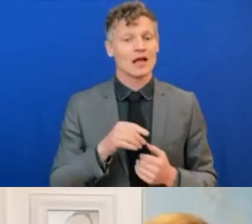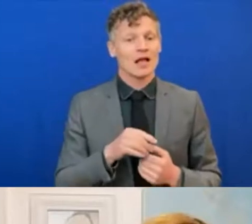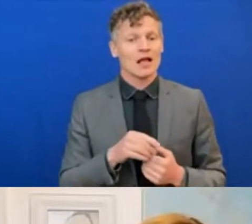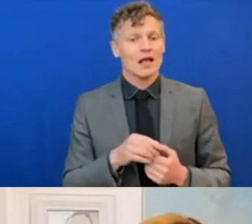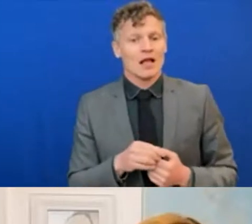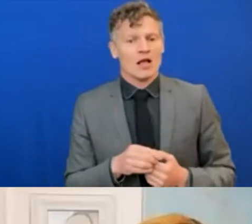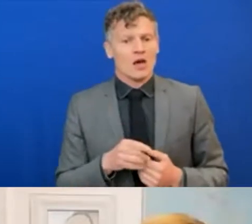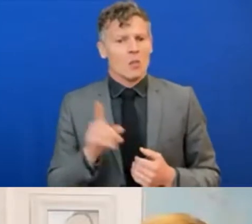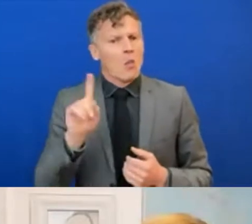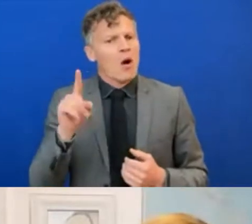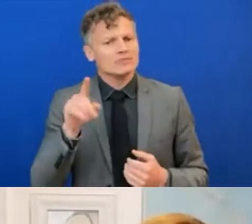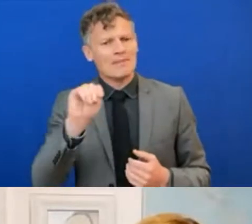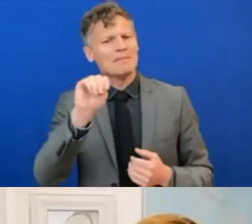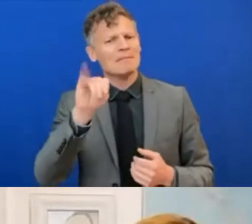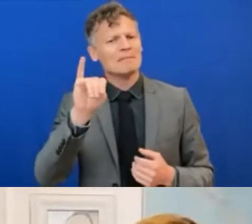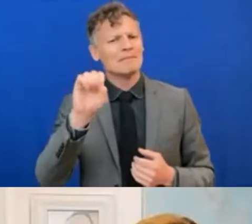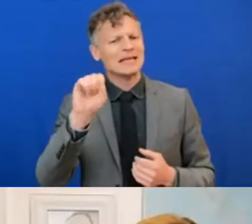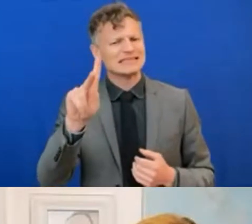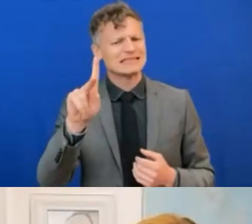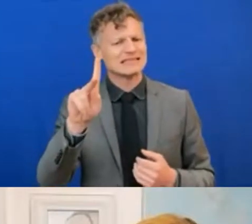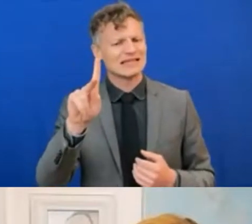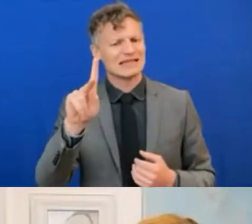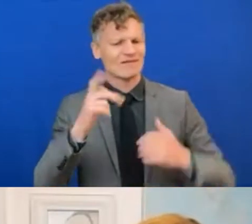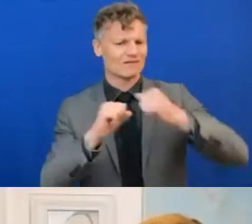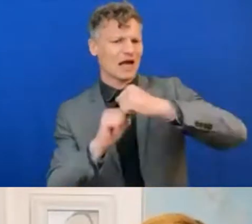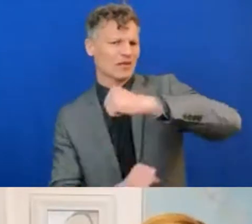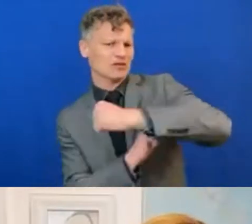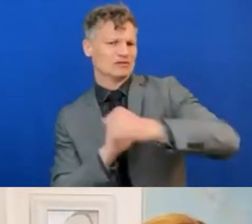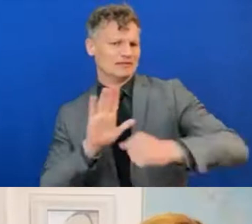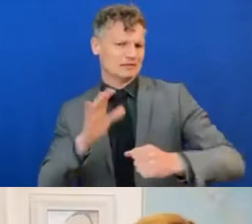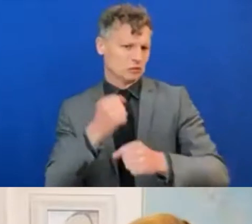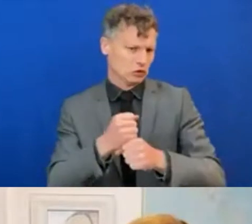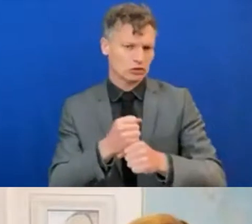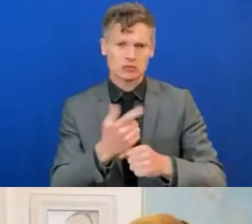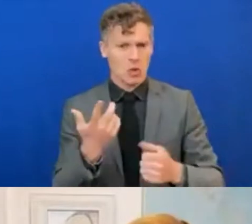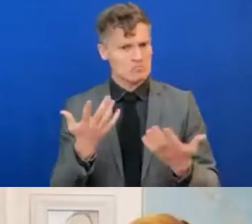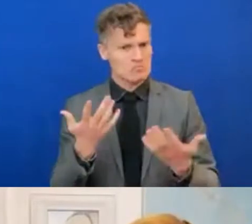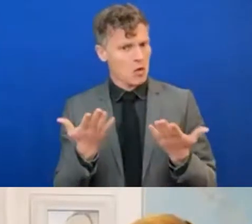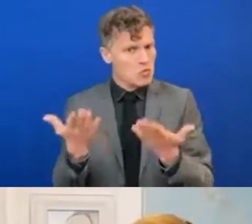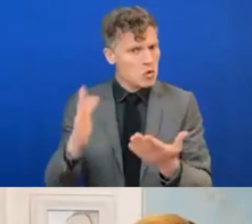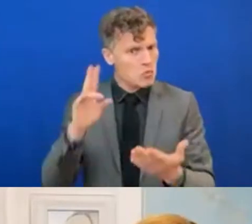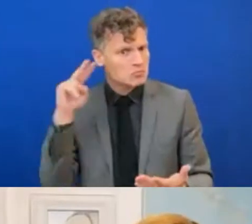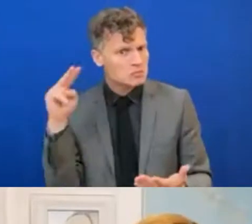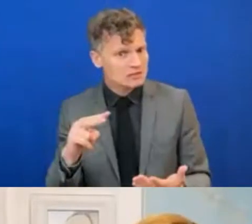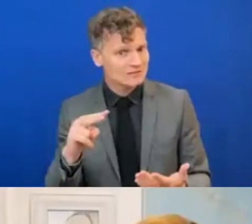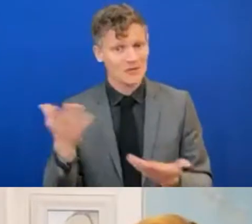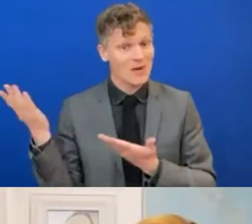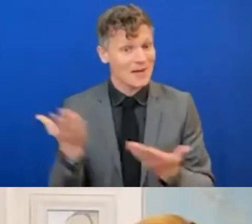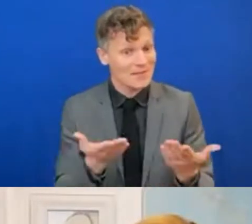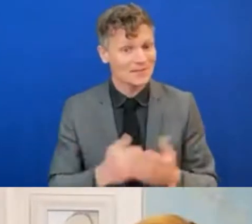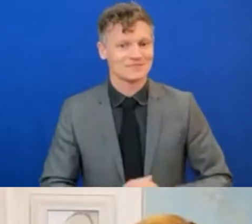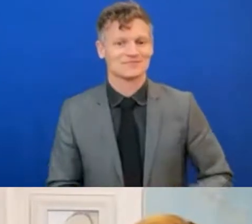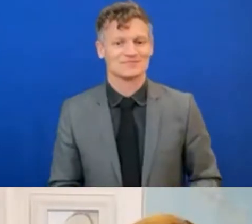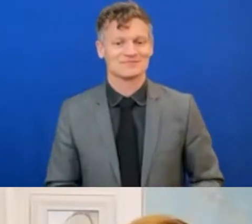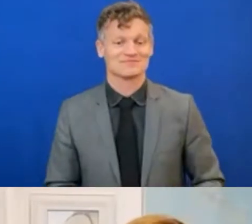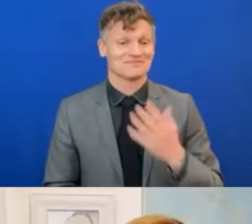partnerships for us to achieve some of these great things we're talking about in this program today? And welcome. Thank